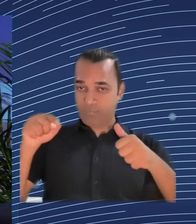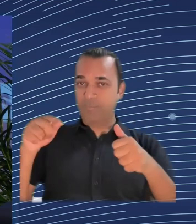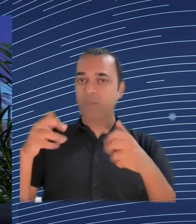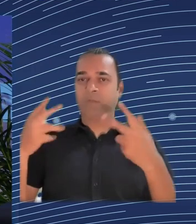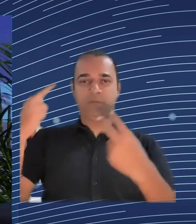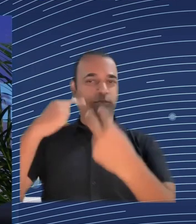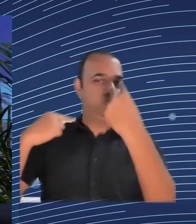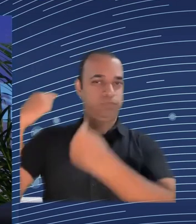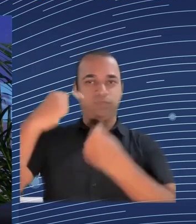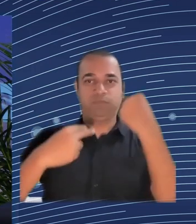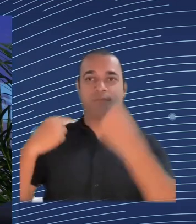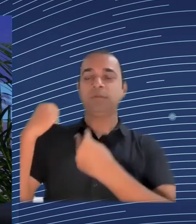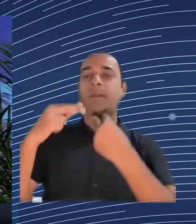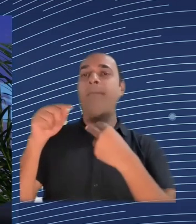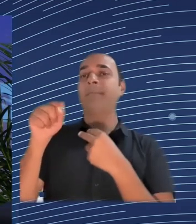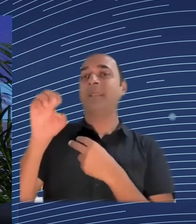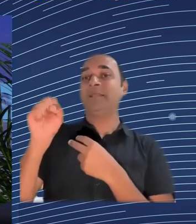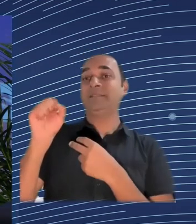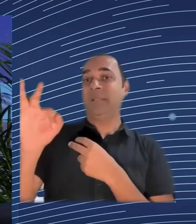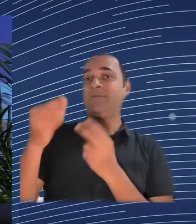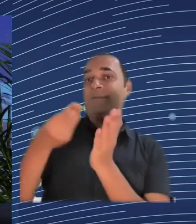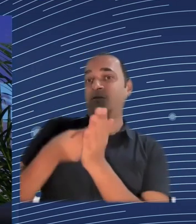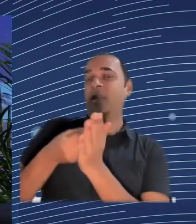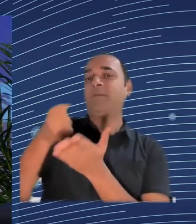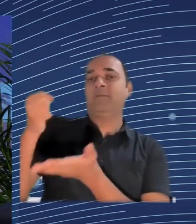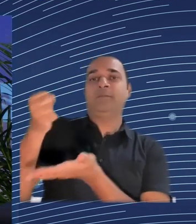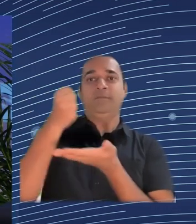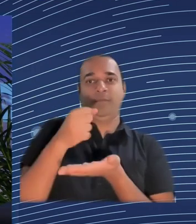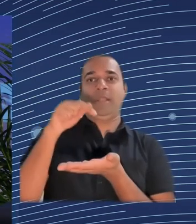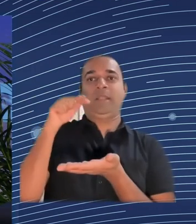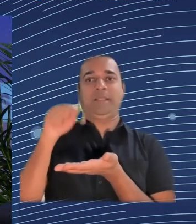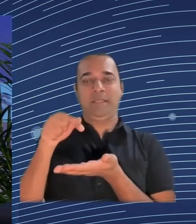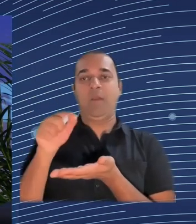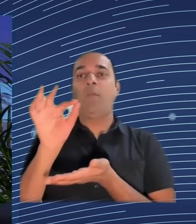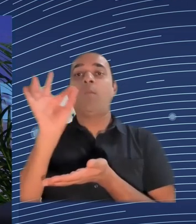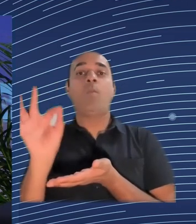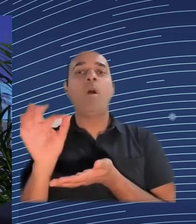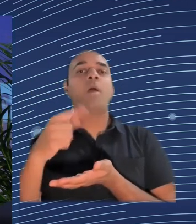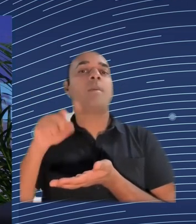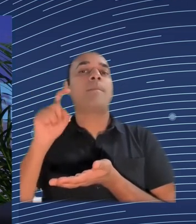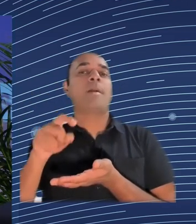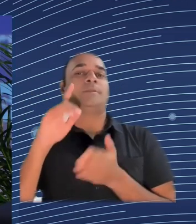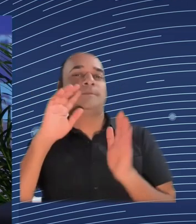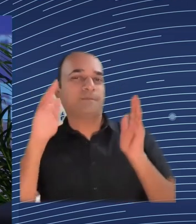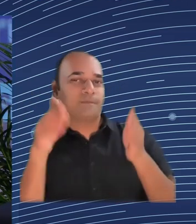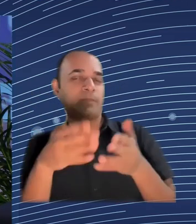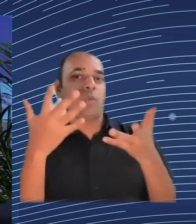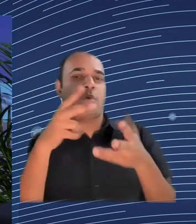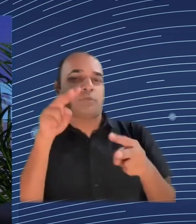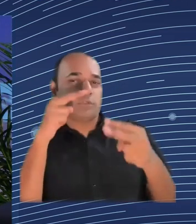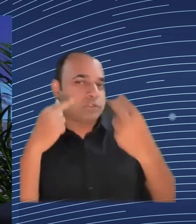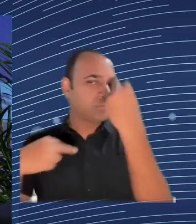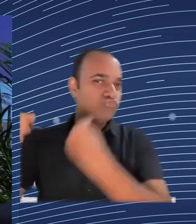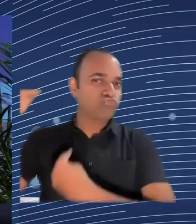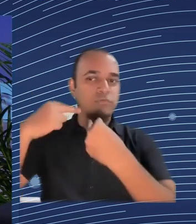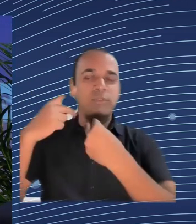And this is one example. The ESF has been really an agile instrument. Personally, I would continue to put my bets,